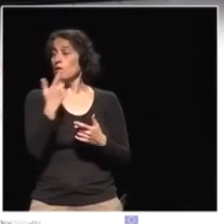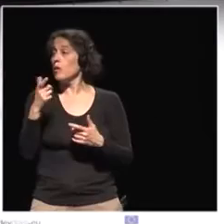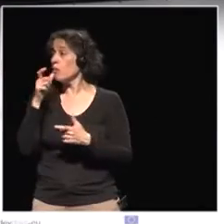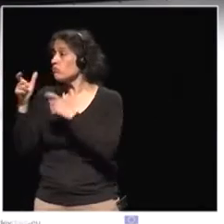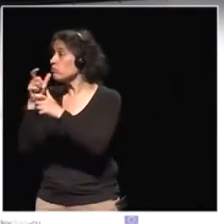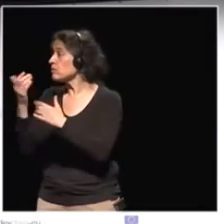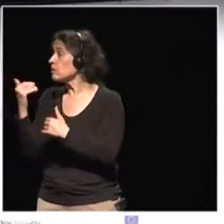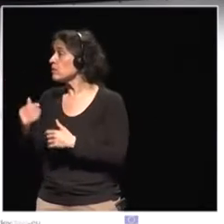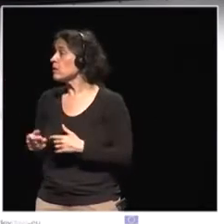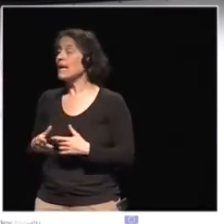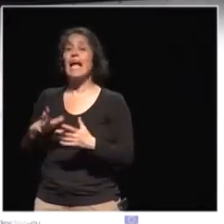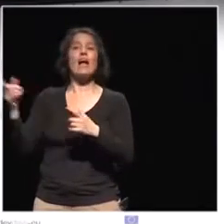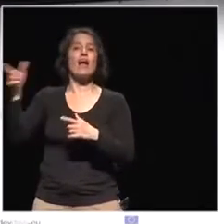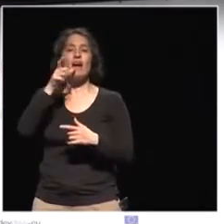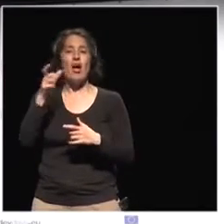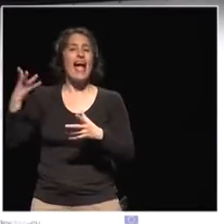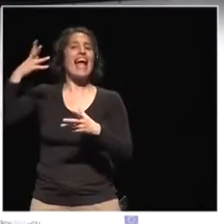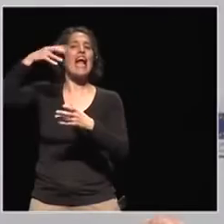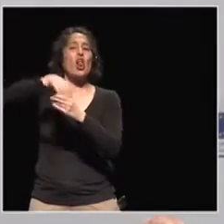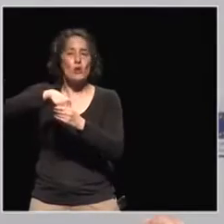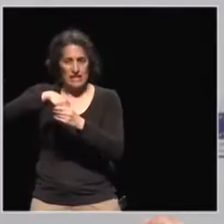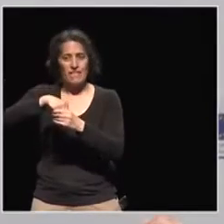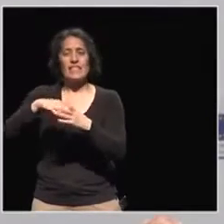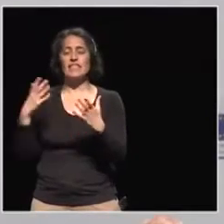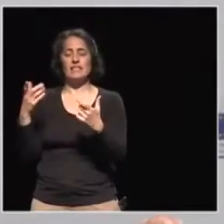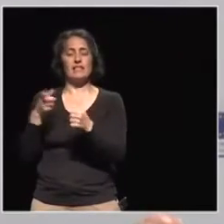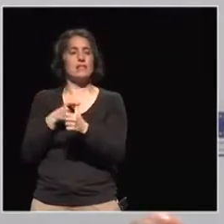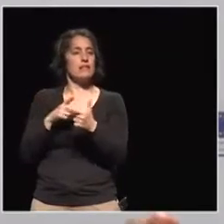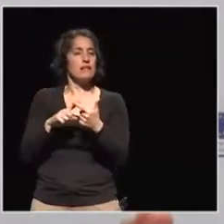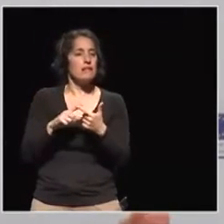Yes, sir? Inclusiveness. Inclusiveness. Some other words?